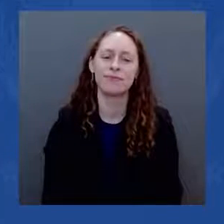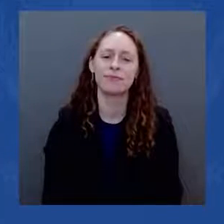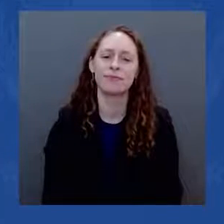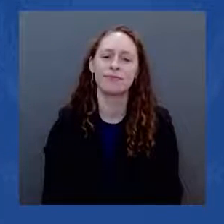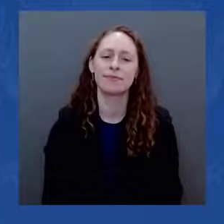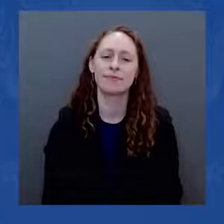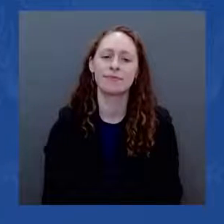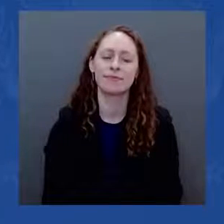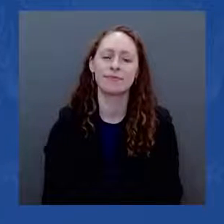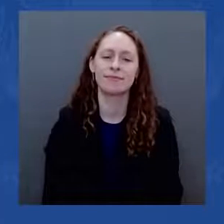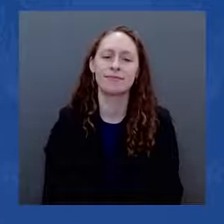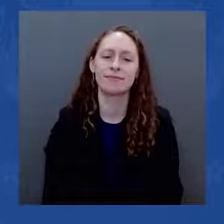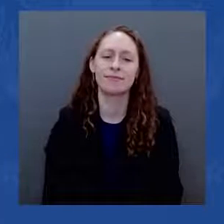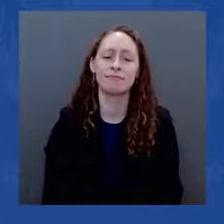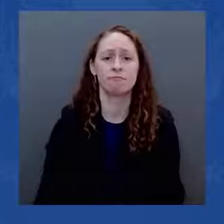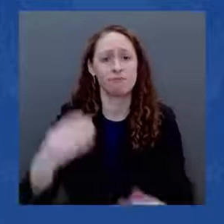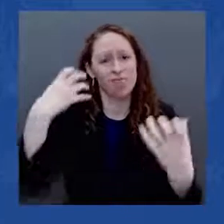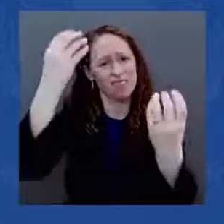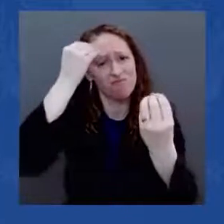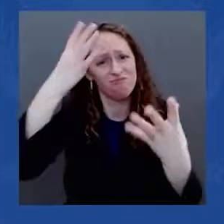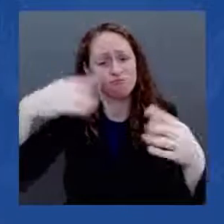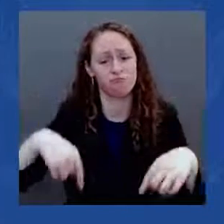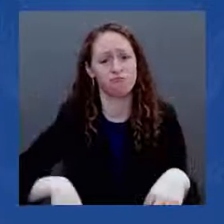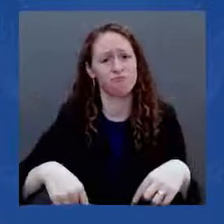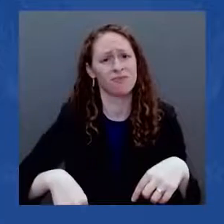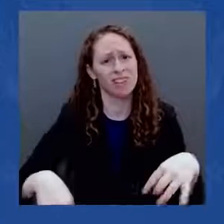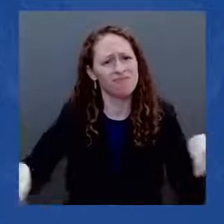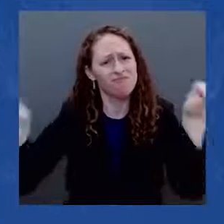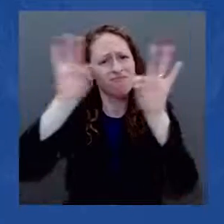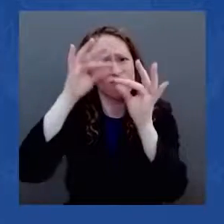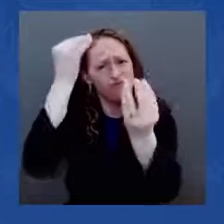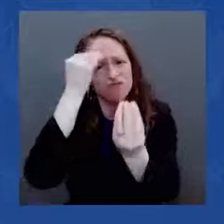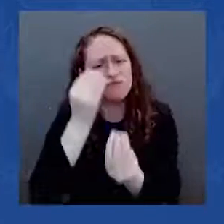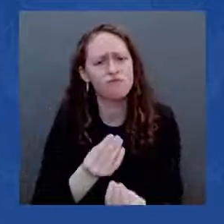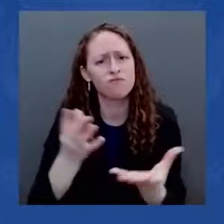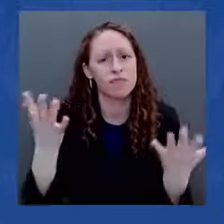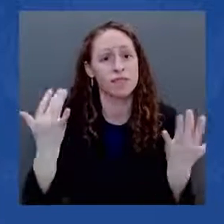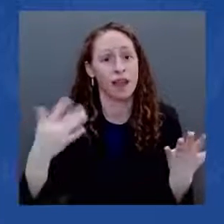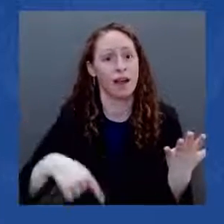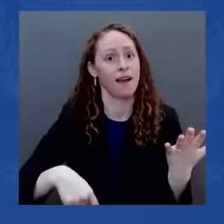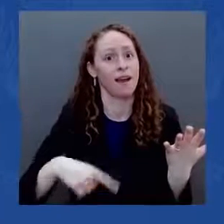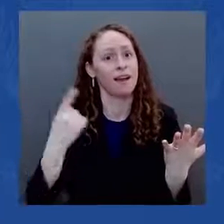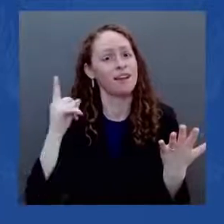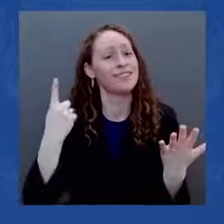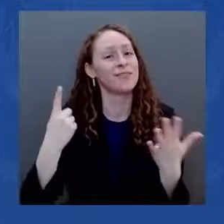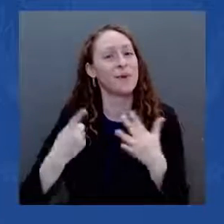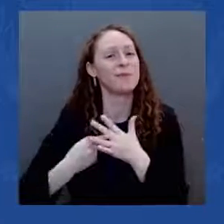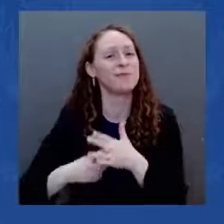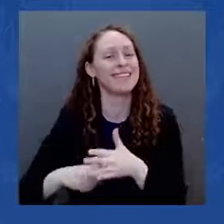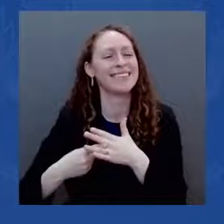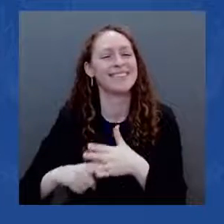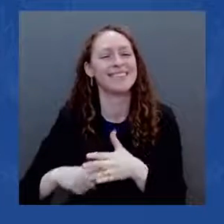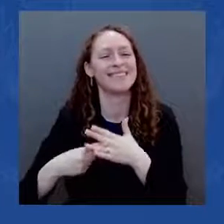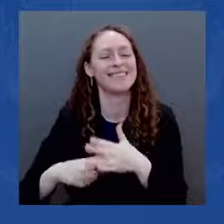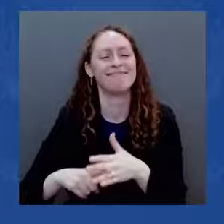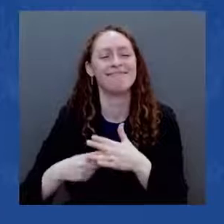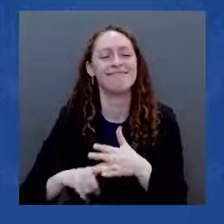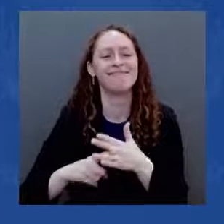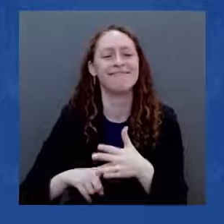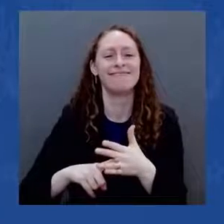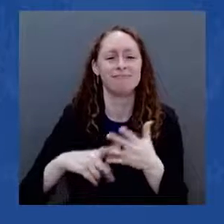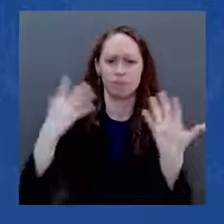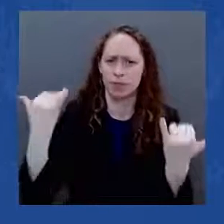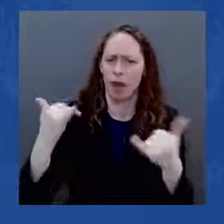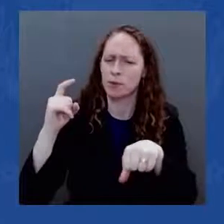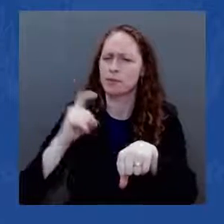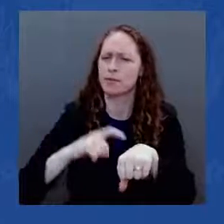before. Clean water for every American. We've never done that before. Now we're going to do it. High-speed